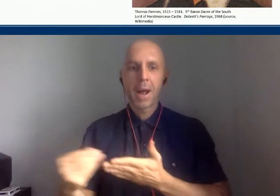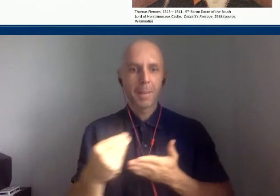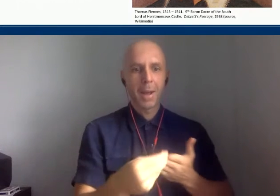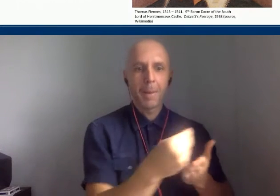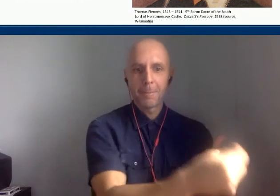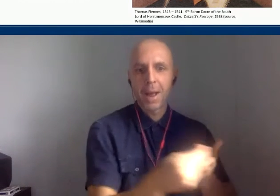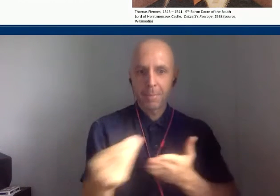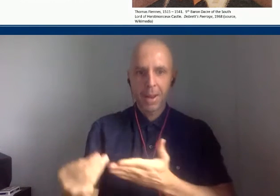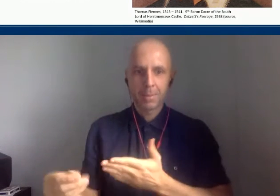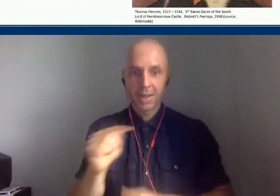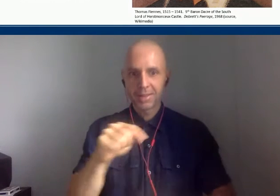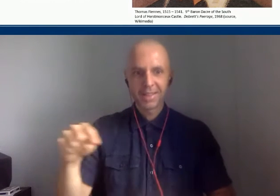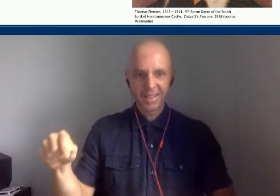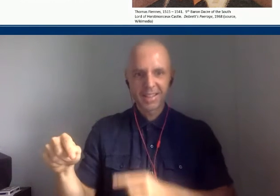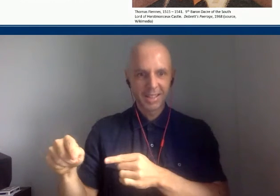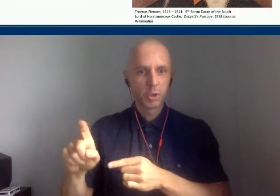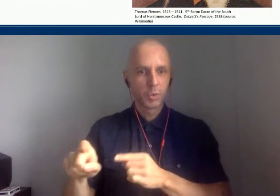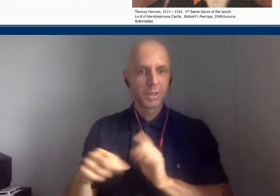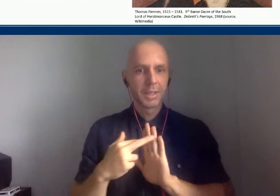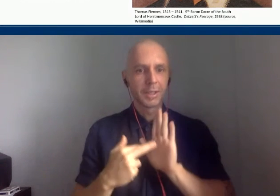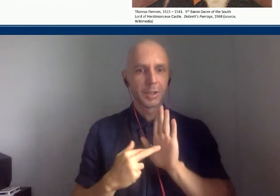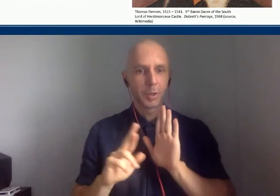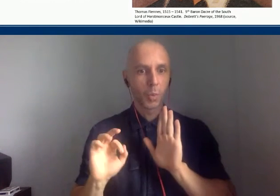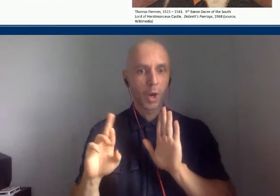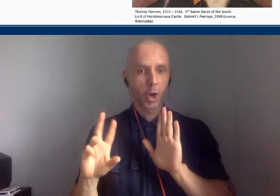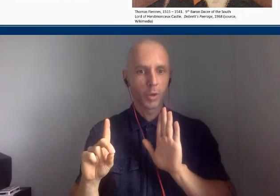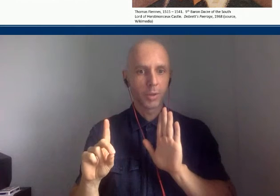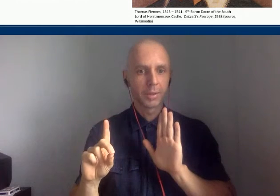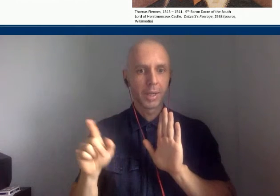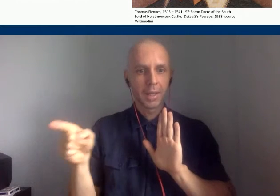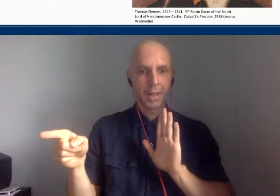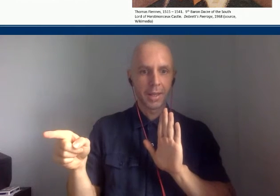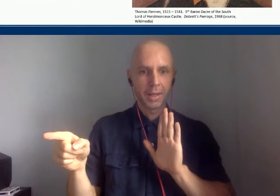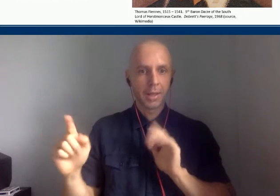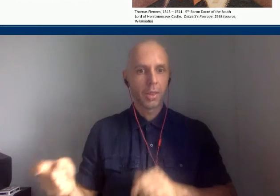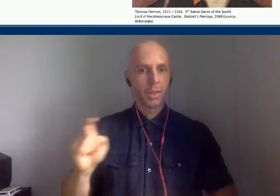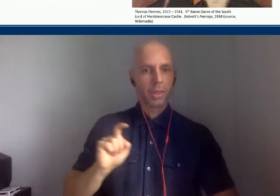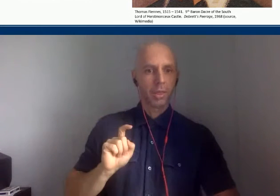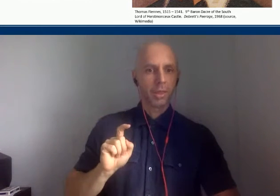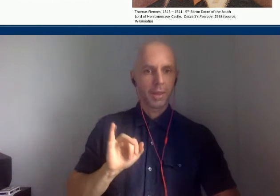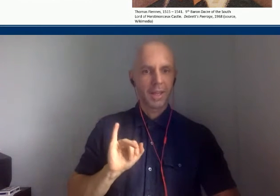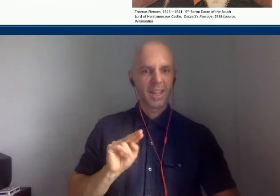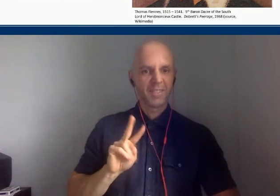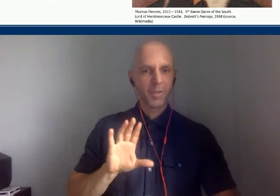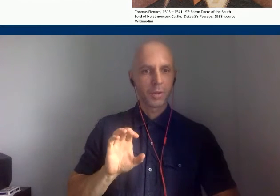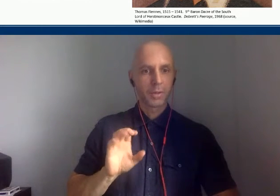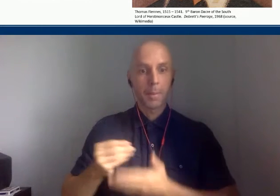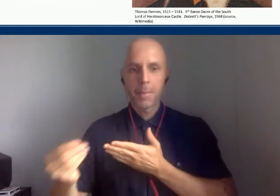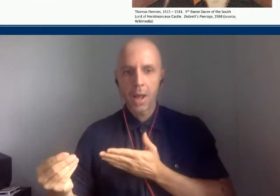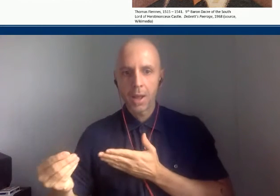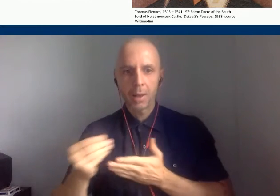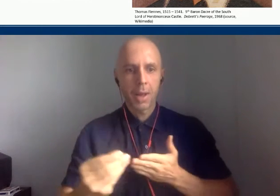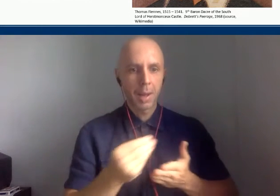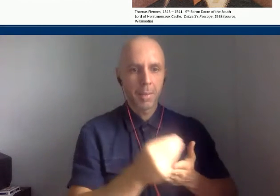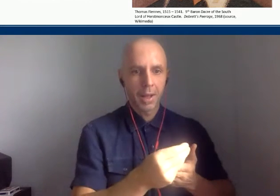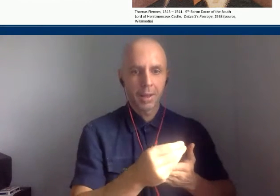The person who's selling the stuff wants their money and they might give you an invoice. We have a tendency to think of the past